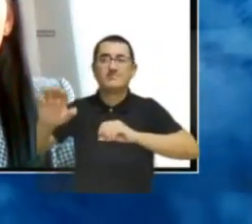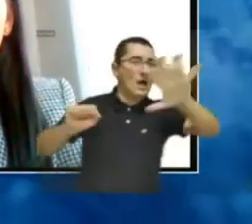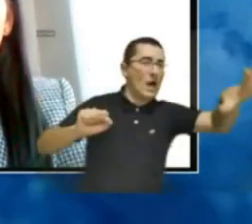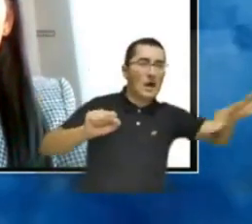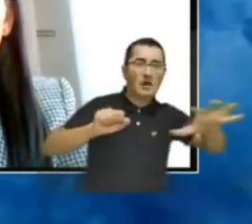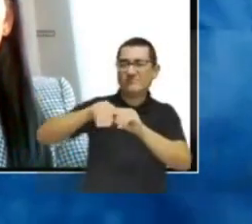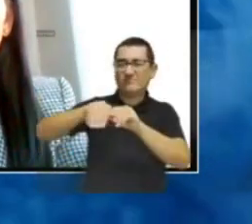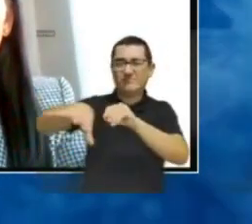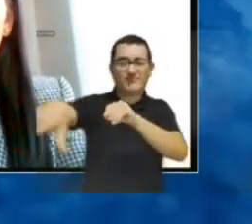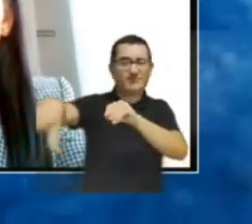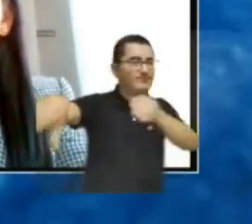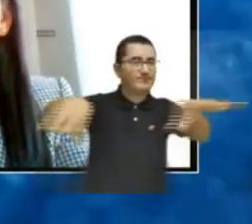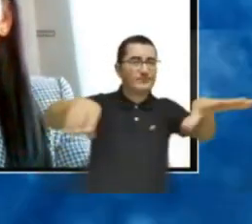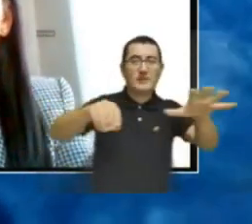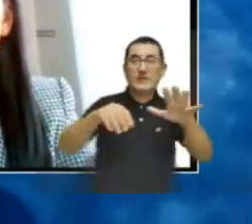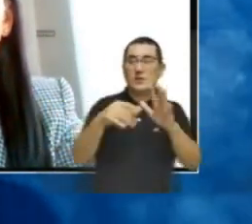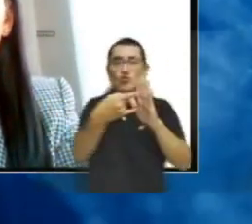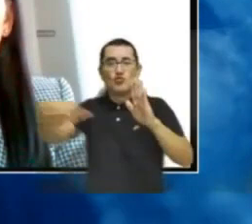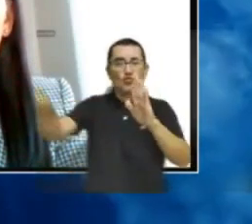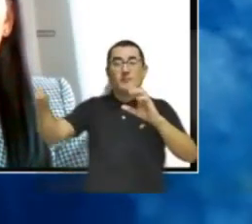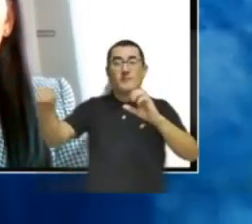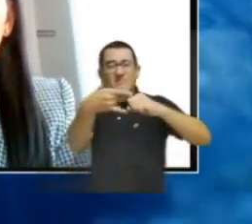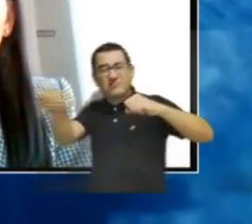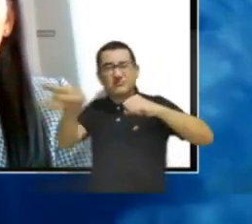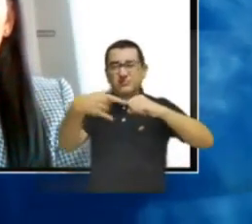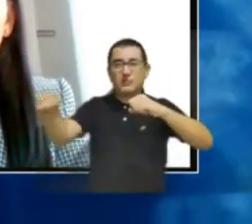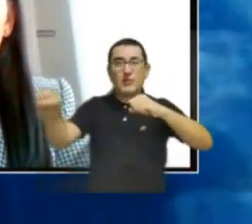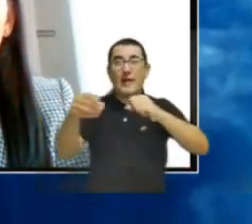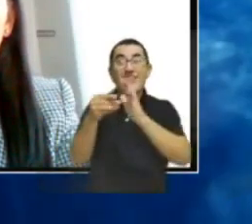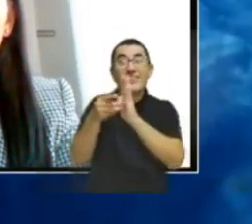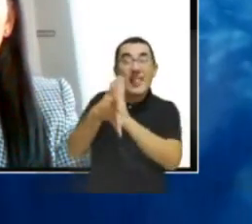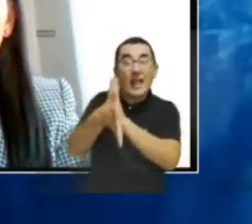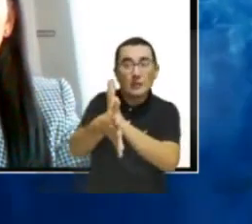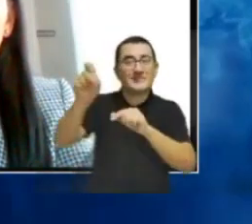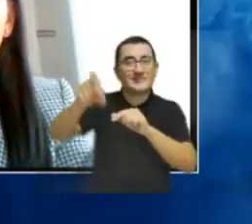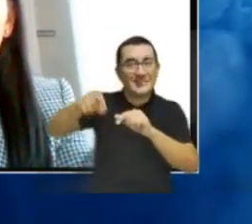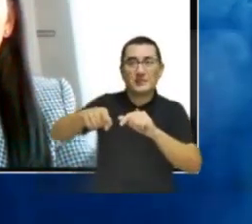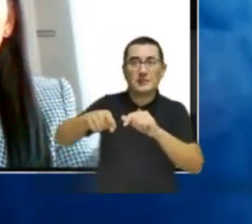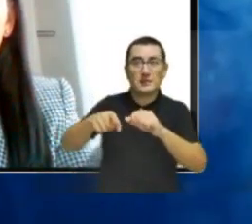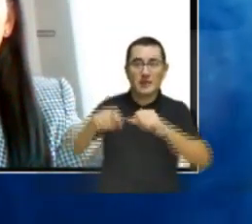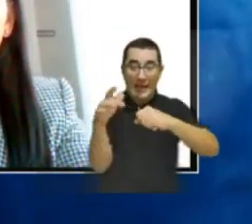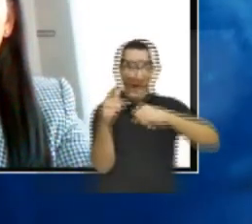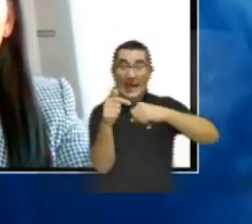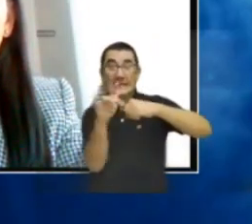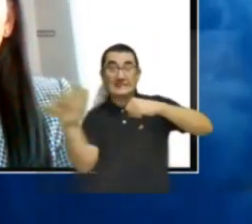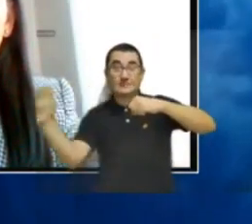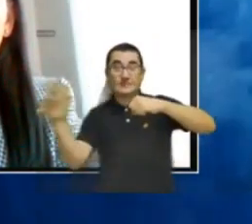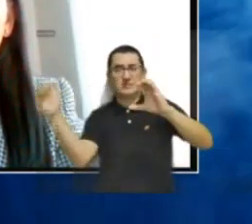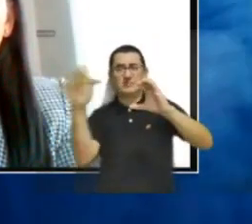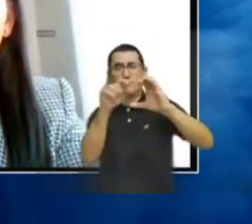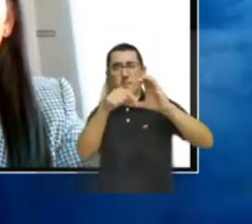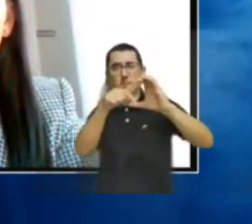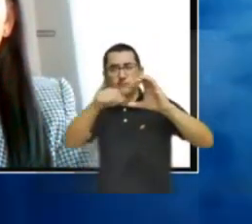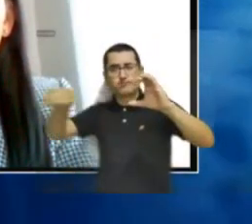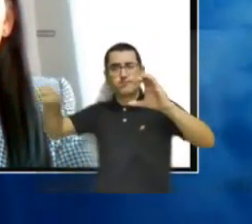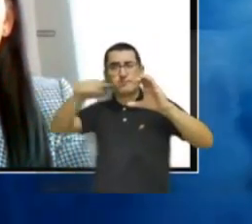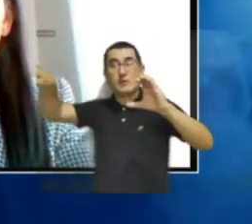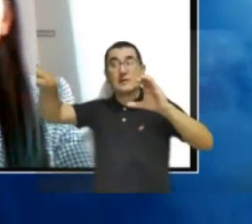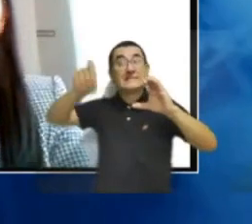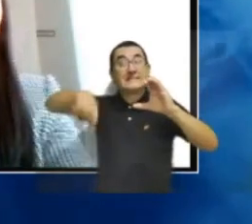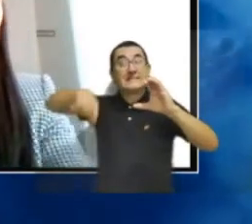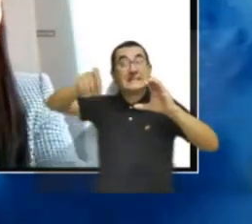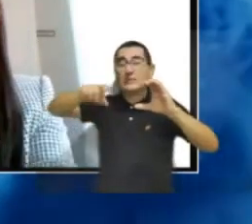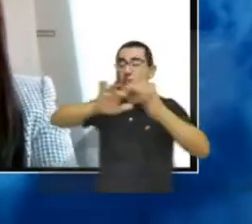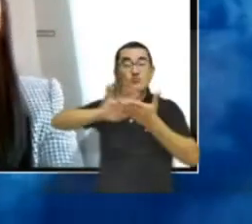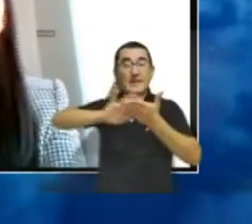and unaccessible areas to transport the bulk of data. for this, all of this is necessary. So actually, I see the